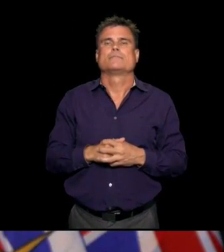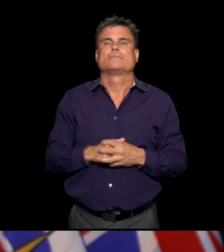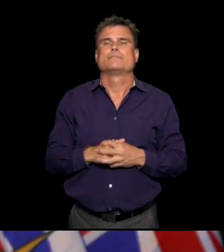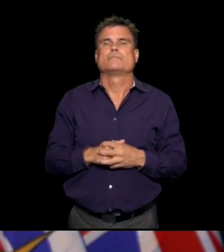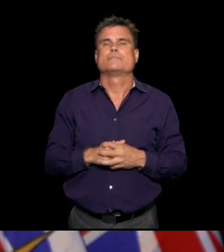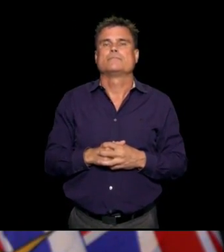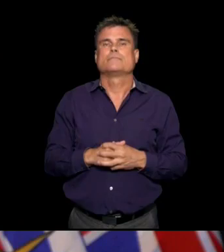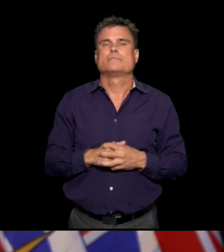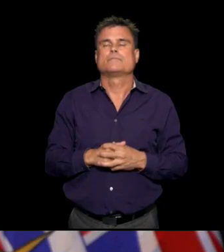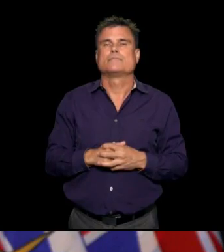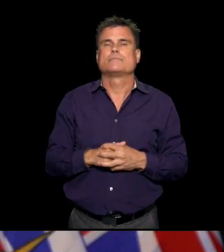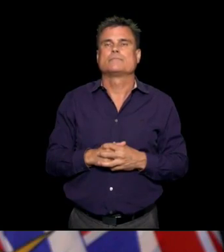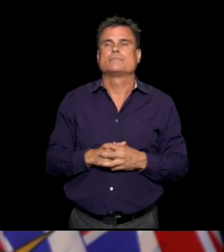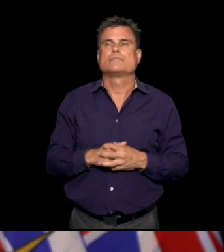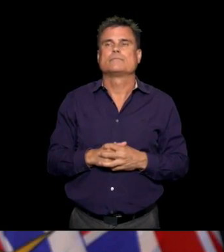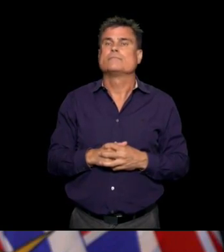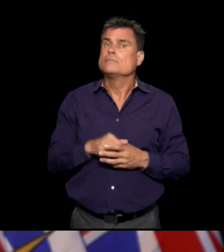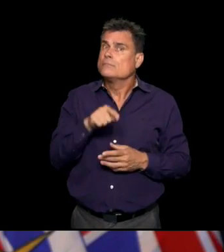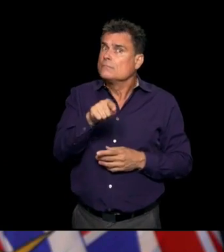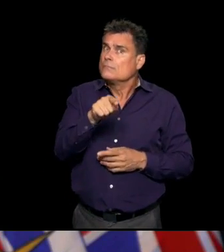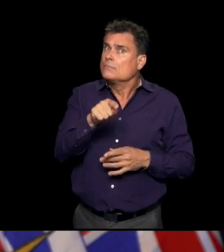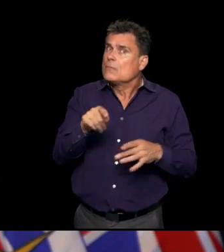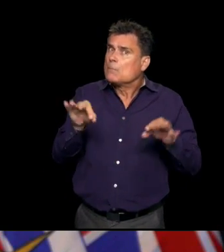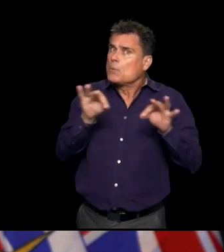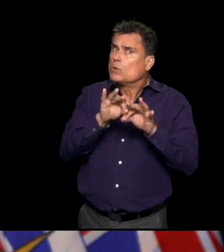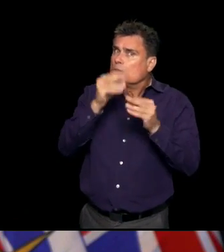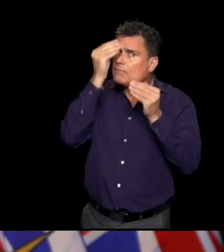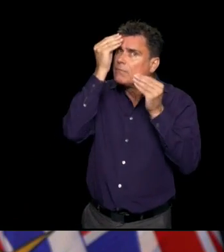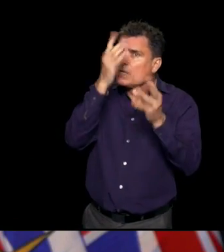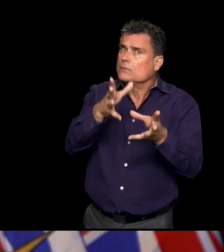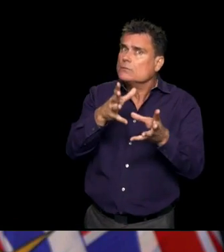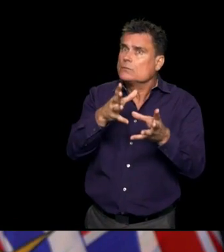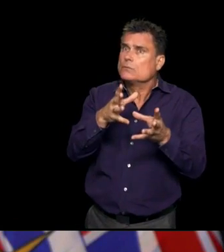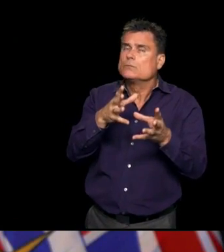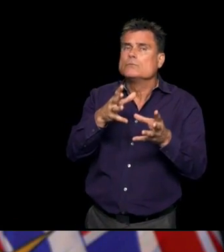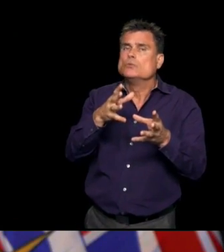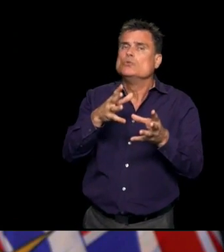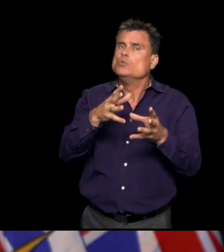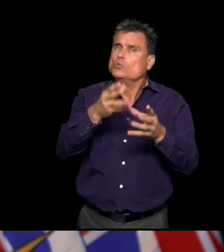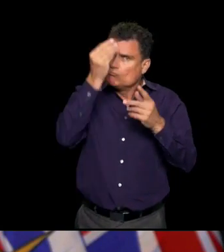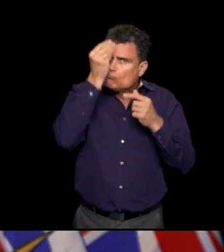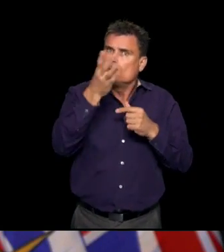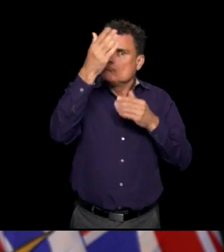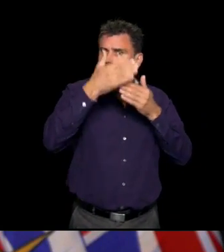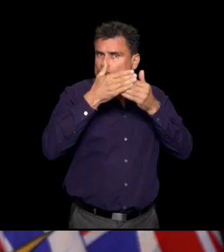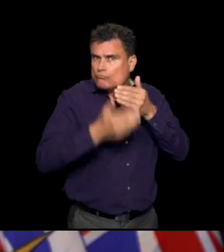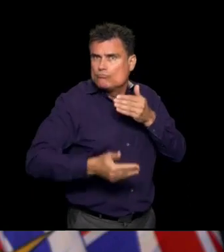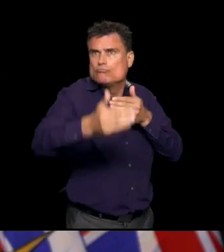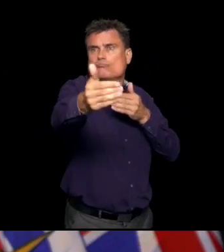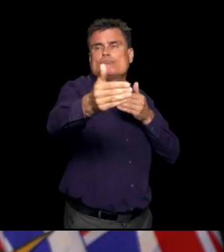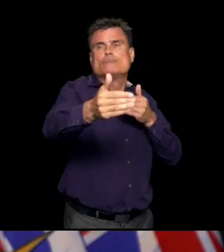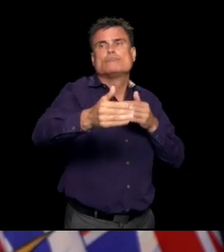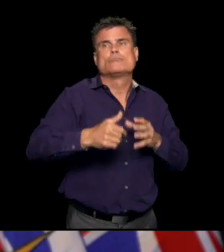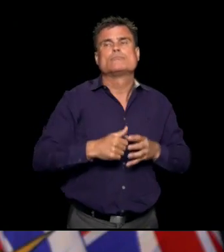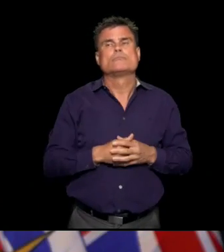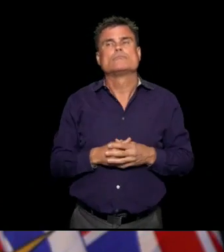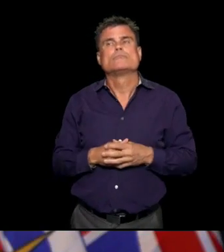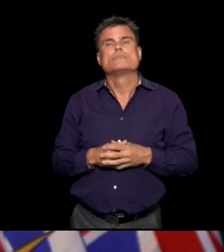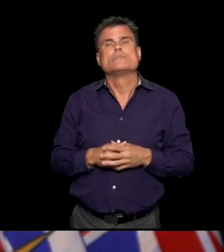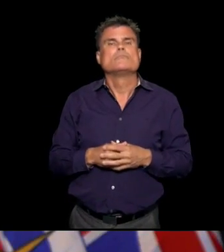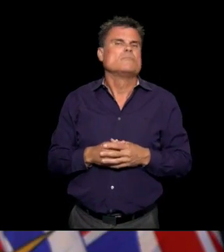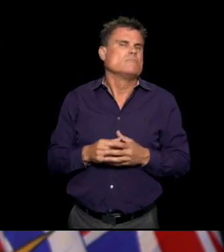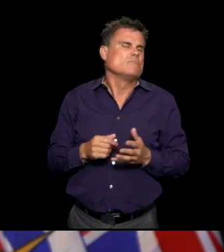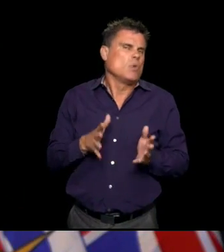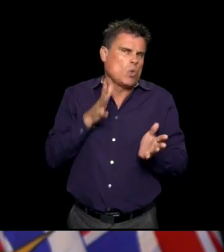So this is important information for us to continue to follow. And we will be doing that in the coming months.